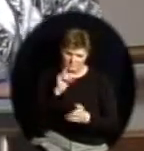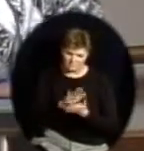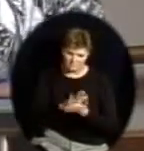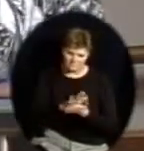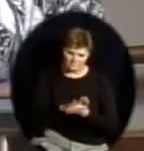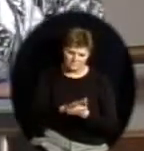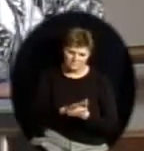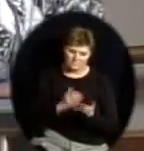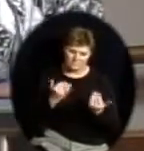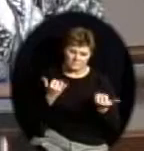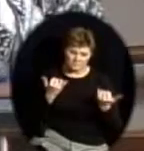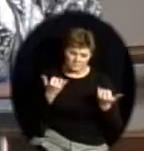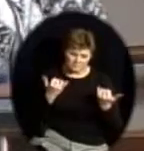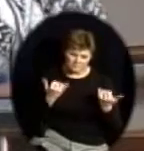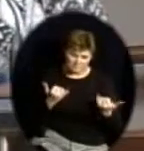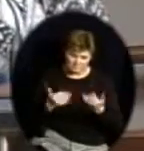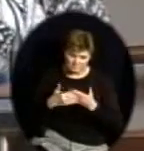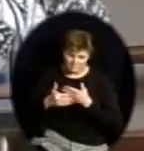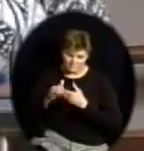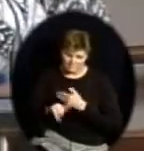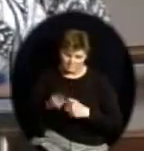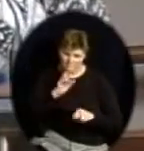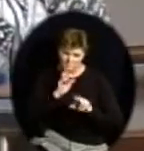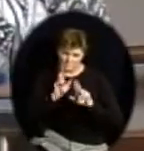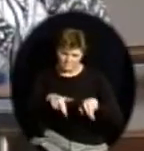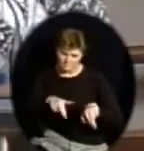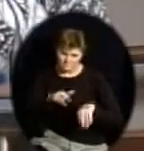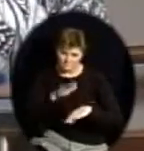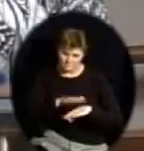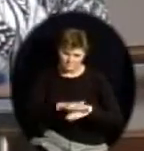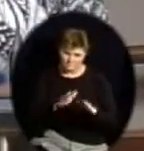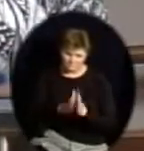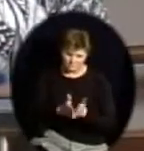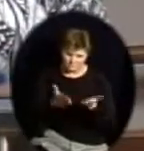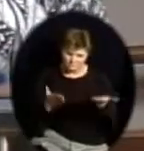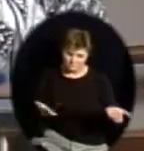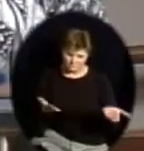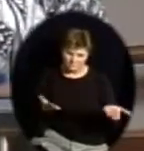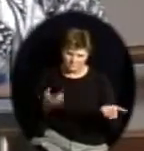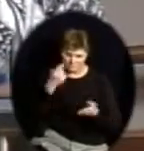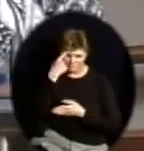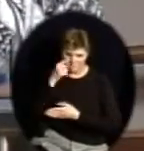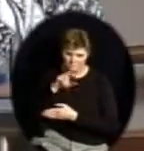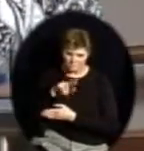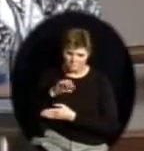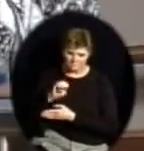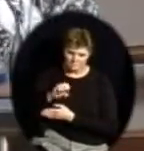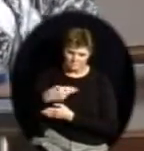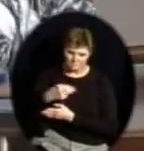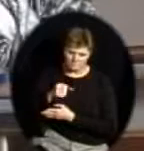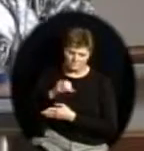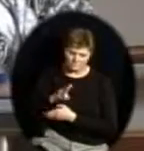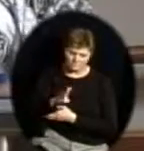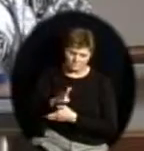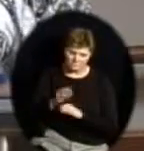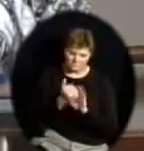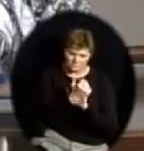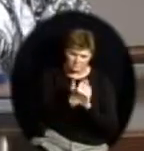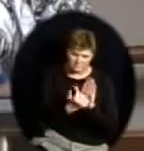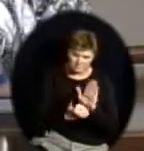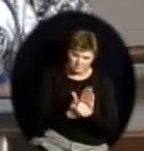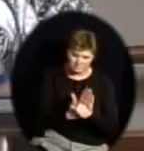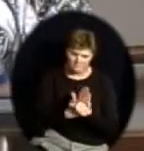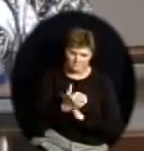for Section 504 of the Rehabilitation Act. And then there will be a report on some of the changes in the Kansas